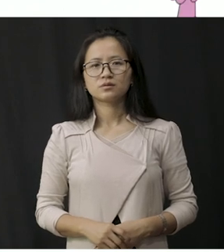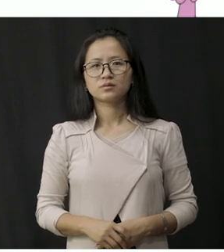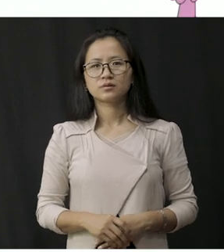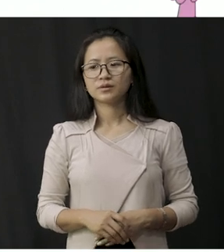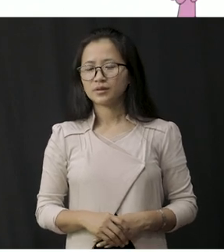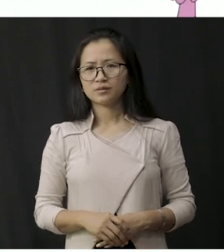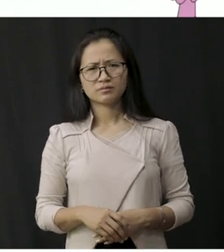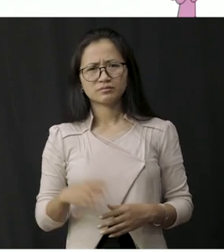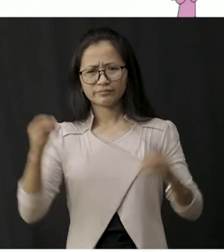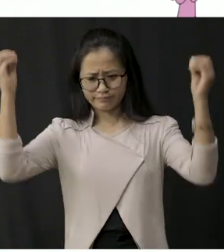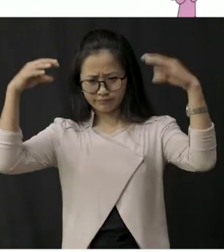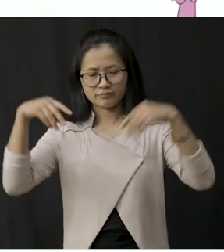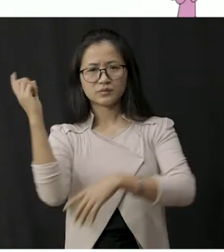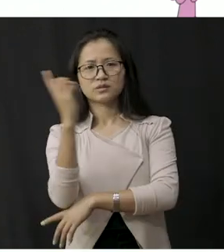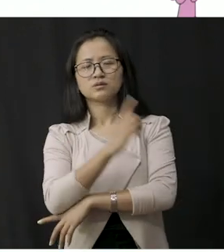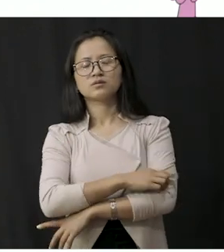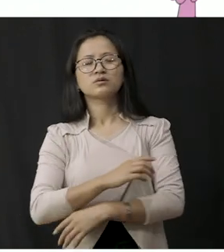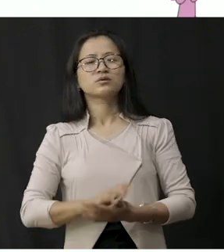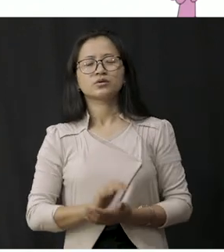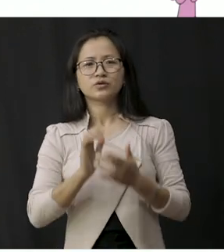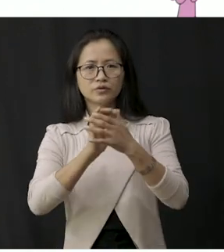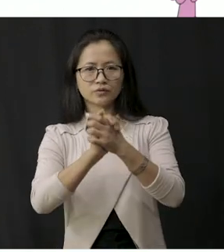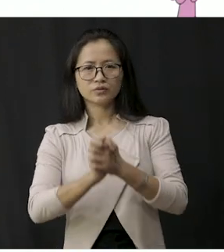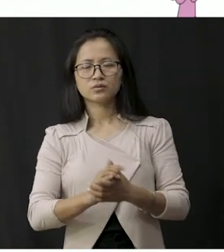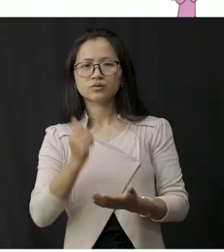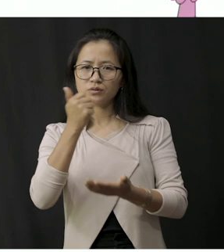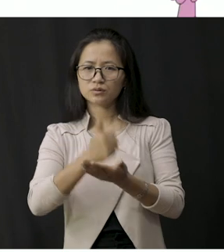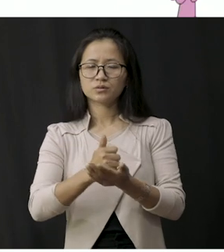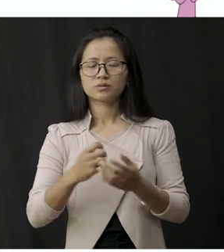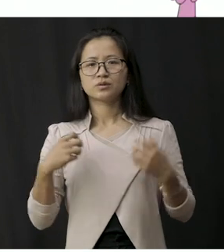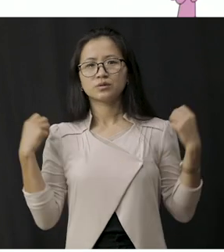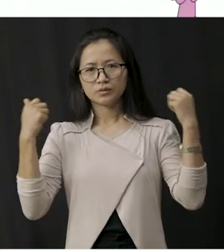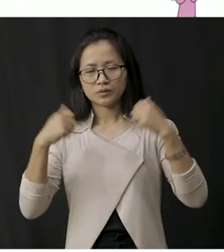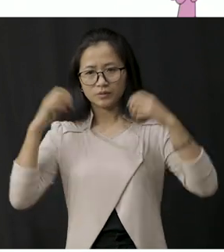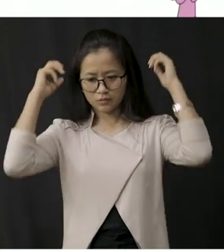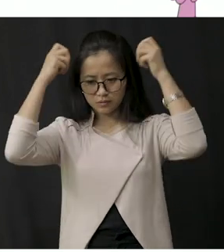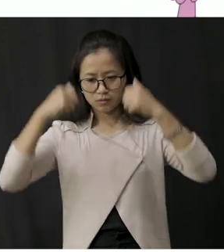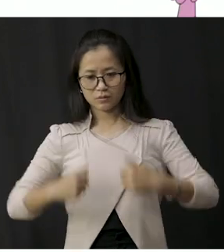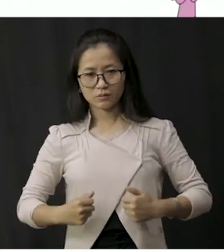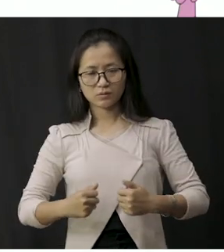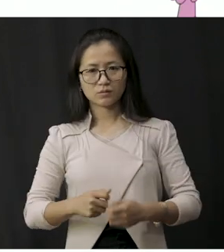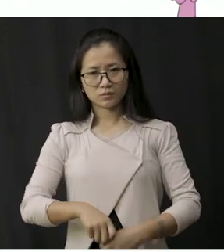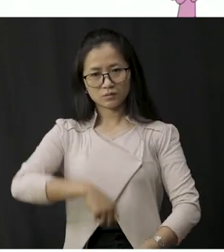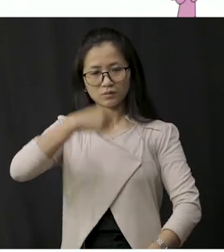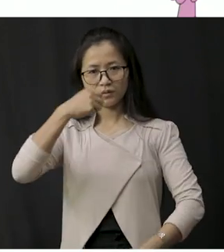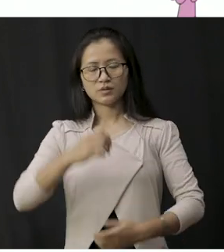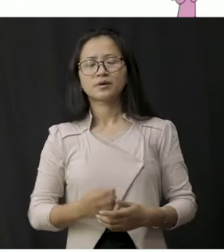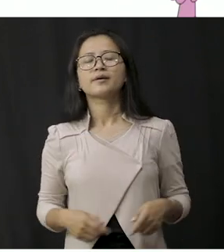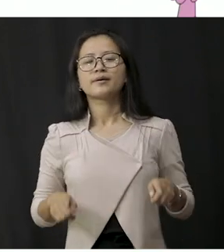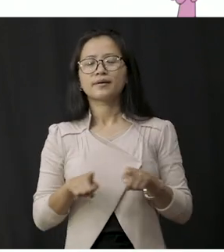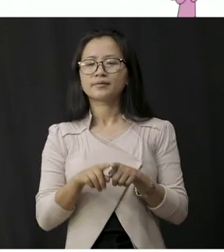during rainy days like your friend over here we should wear raincoat and we should carry an